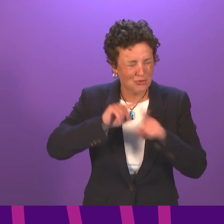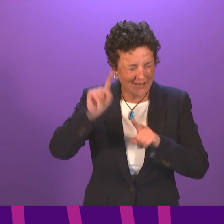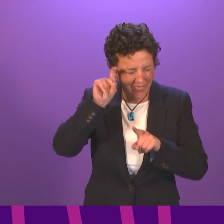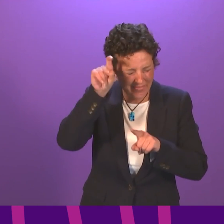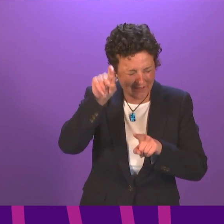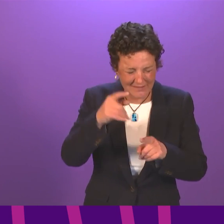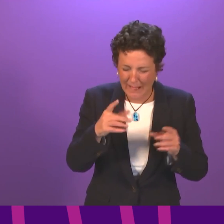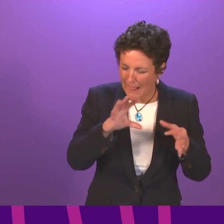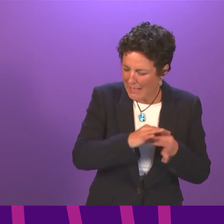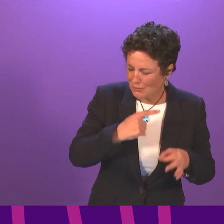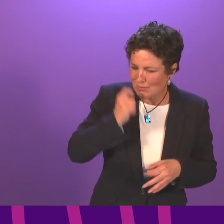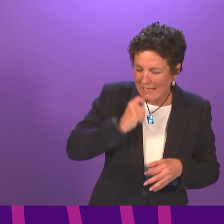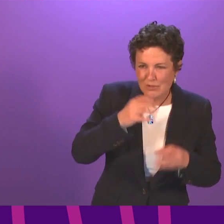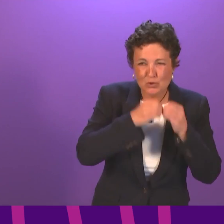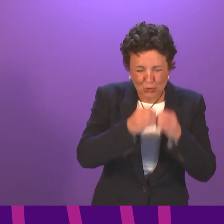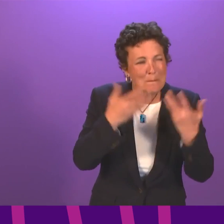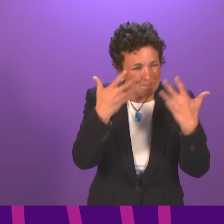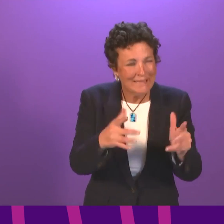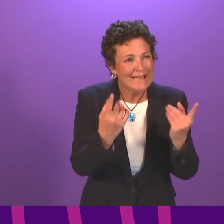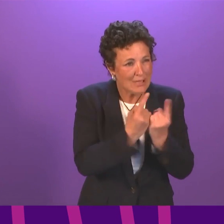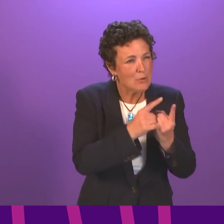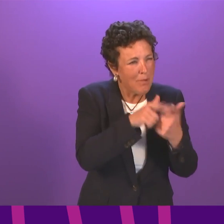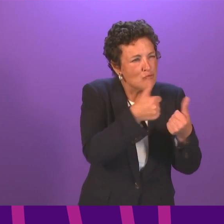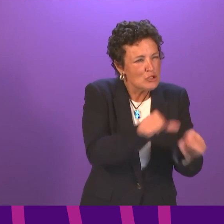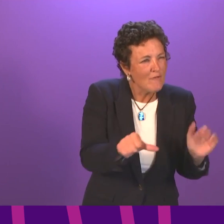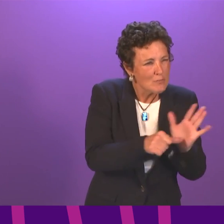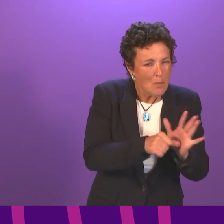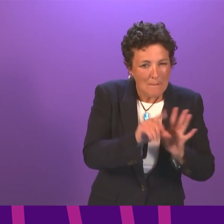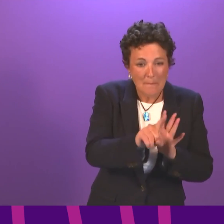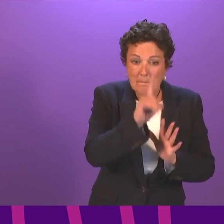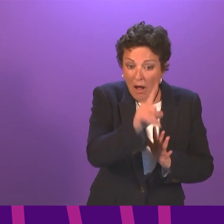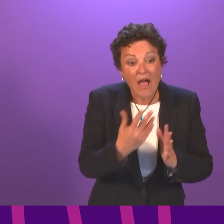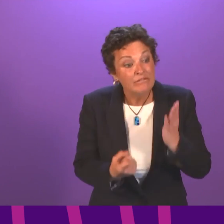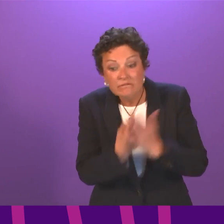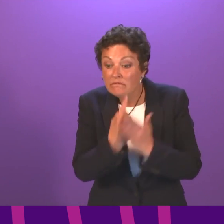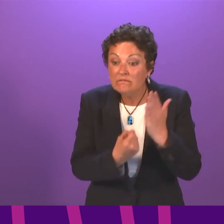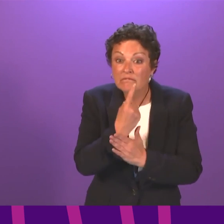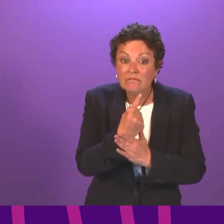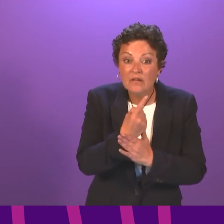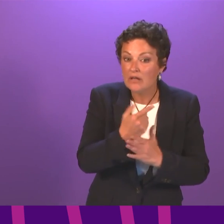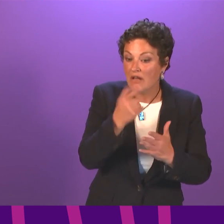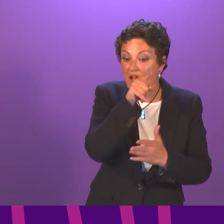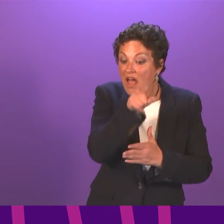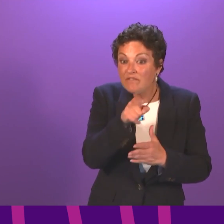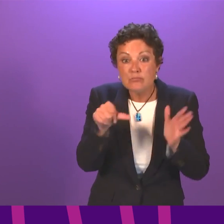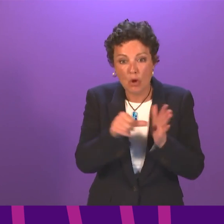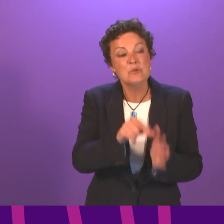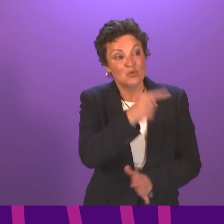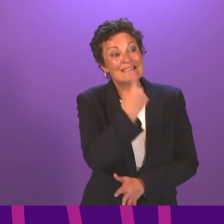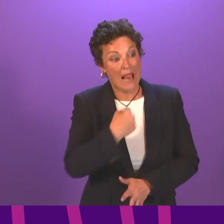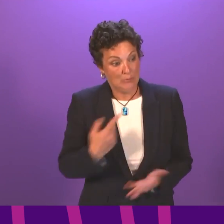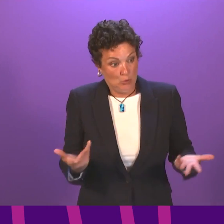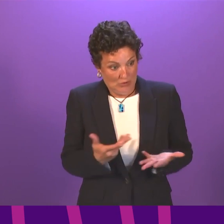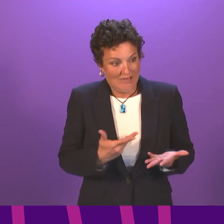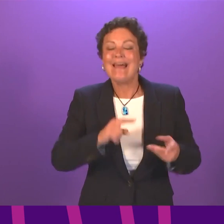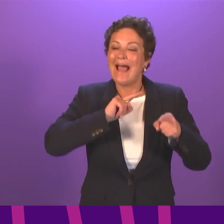around dental students where that problem was resolved. If there is a problem with other parts of the cohort, I will take that away today and see